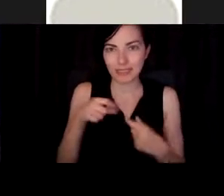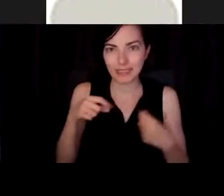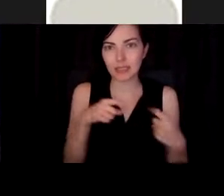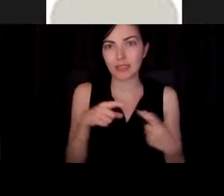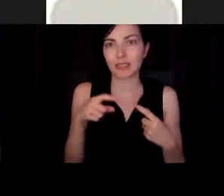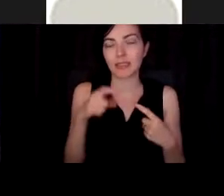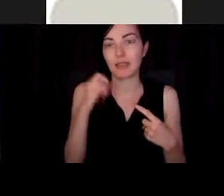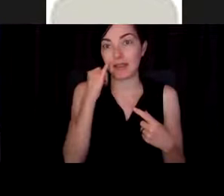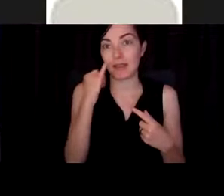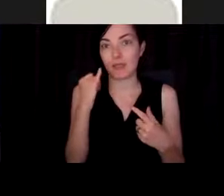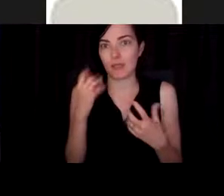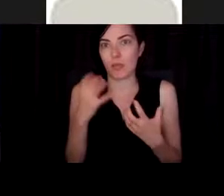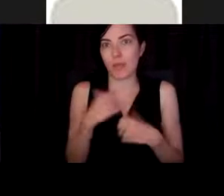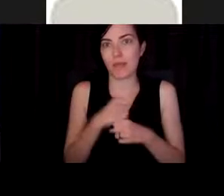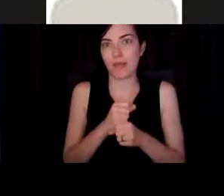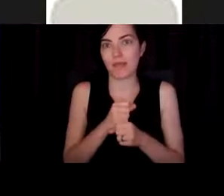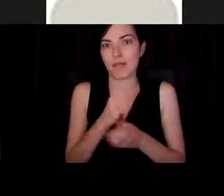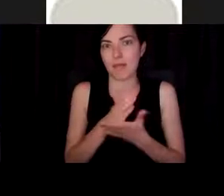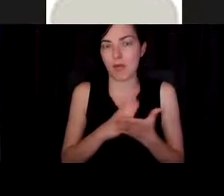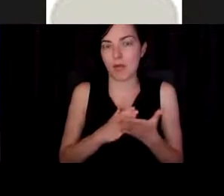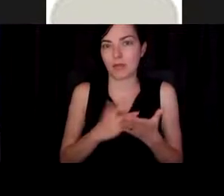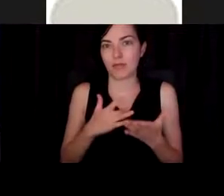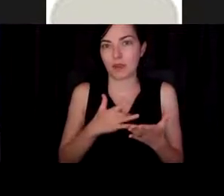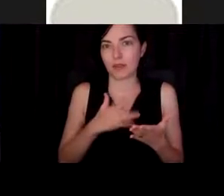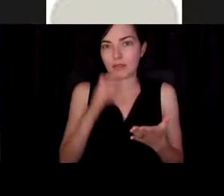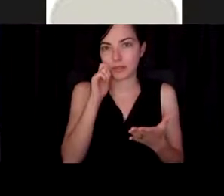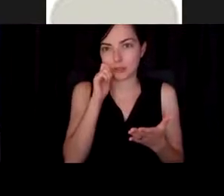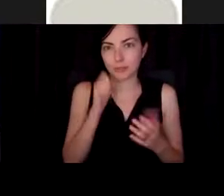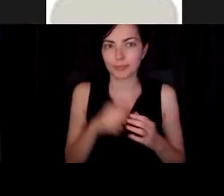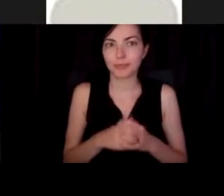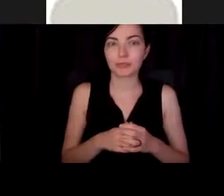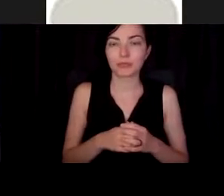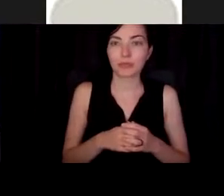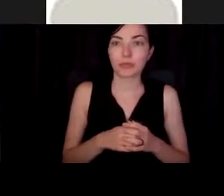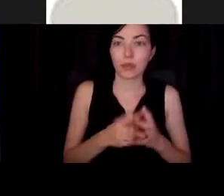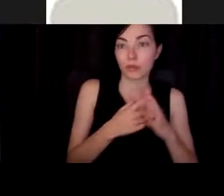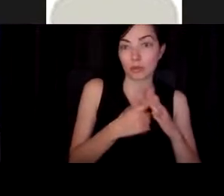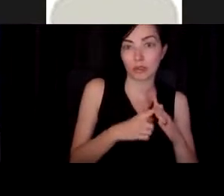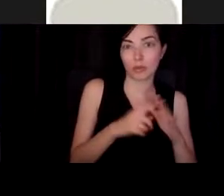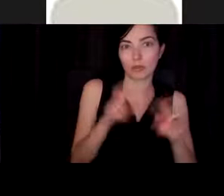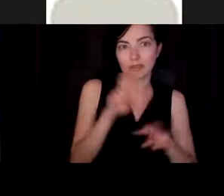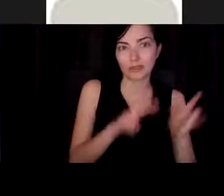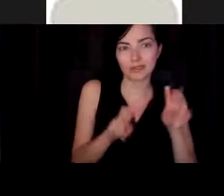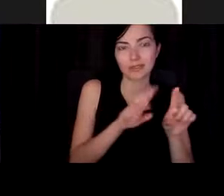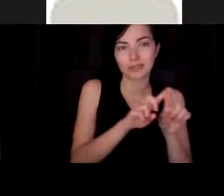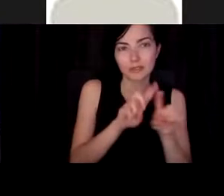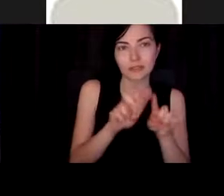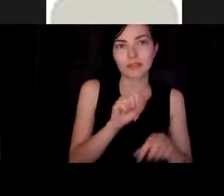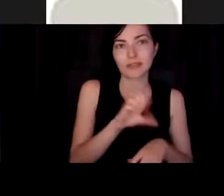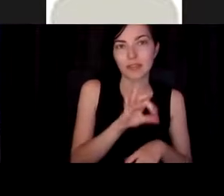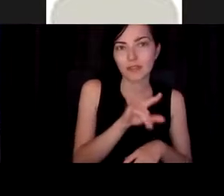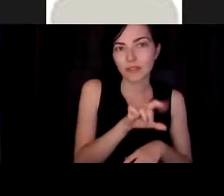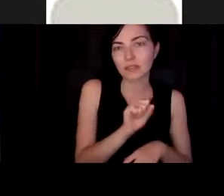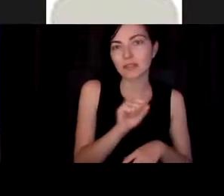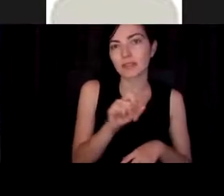a piece of heart tissue. And so we start off and we're looking at all these different scaffolds and polymers. And here's a paper that